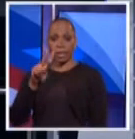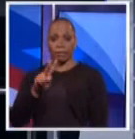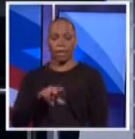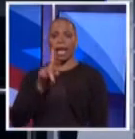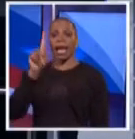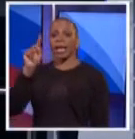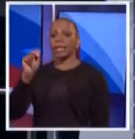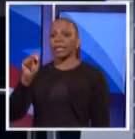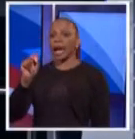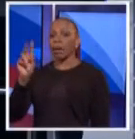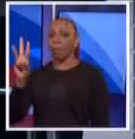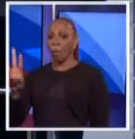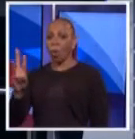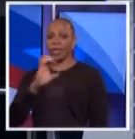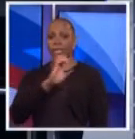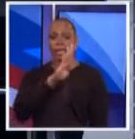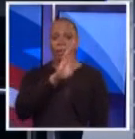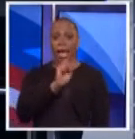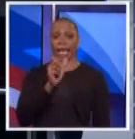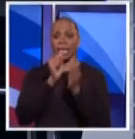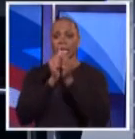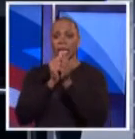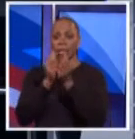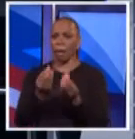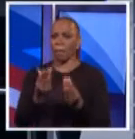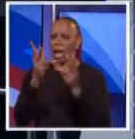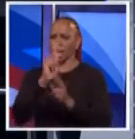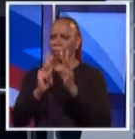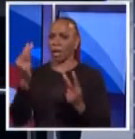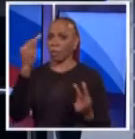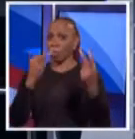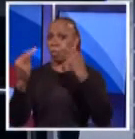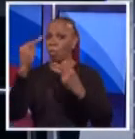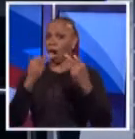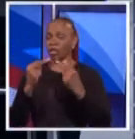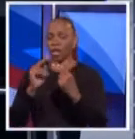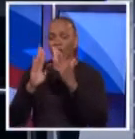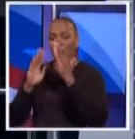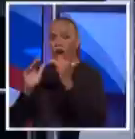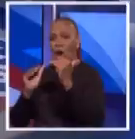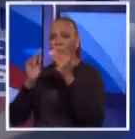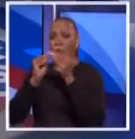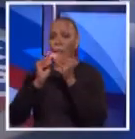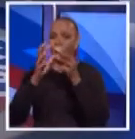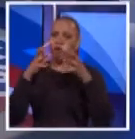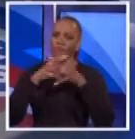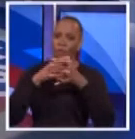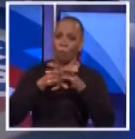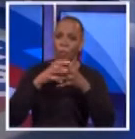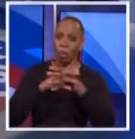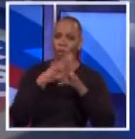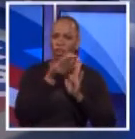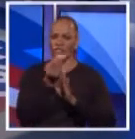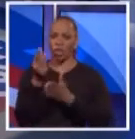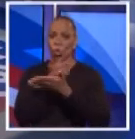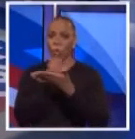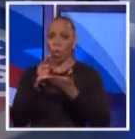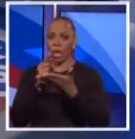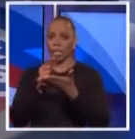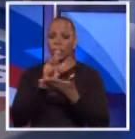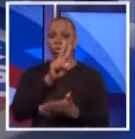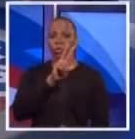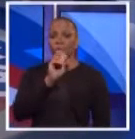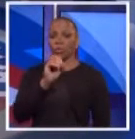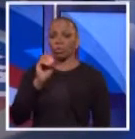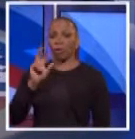CBS should get together. Lots of people are watching tonight, I hope. A lot more probably want to watch football in a couple weeks. Back in 2003 and